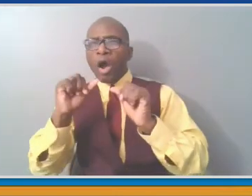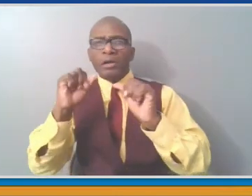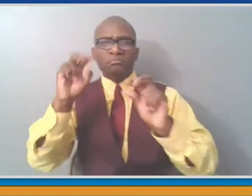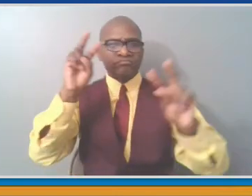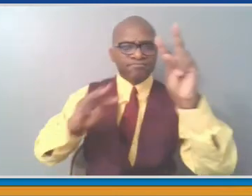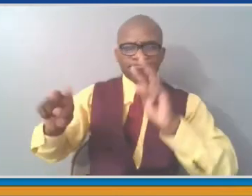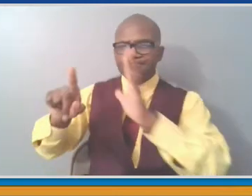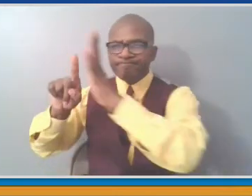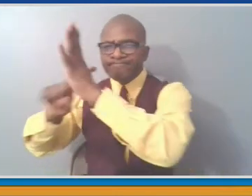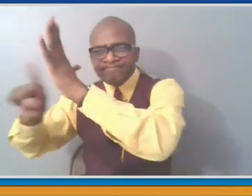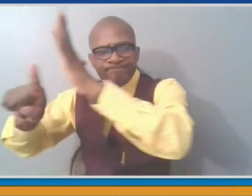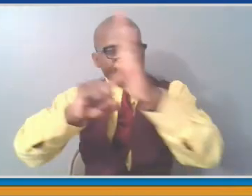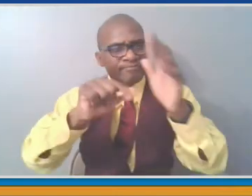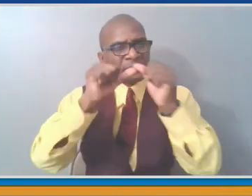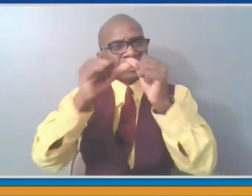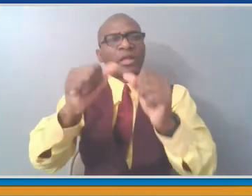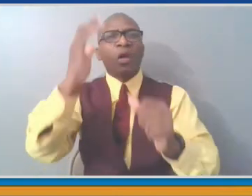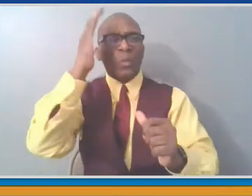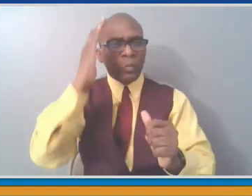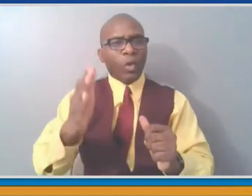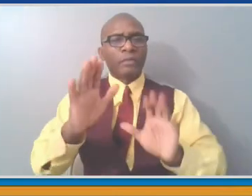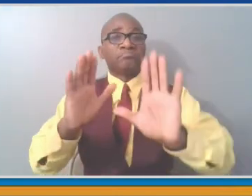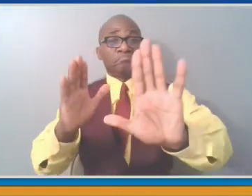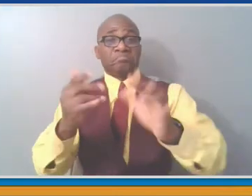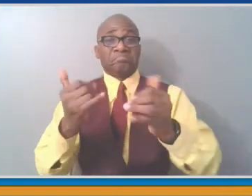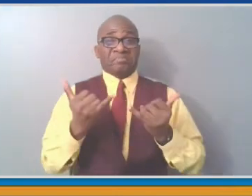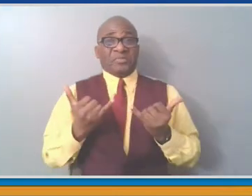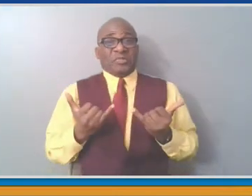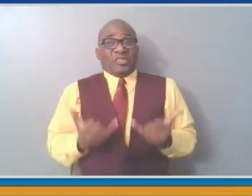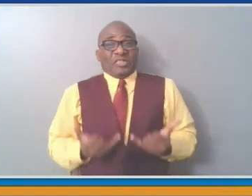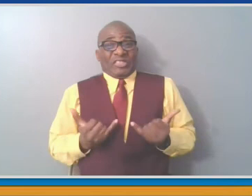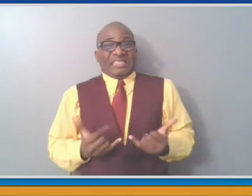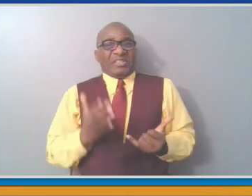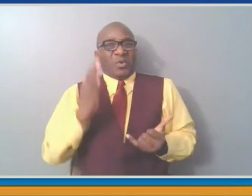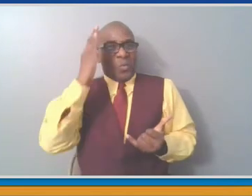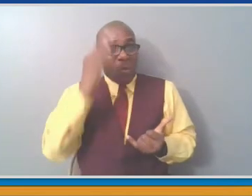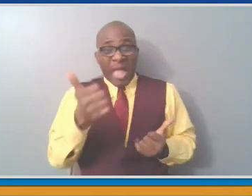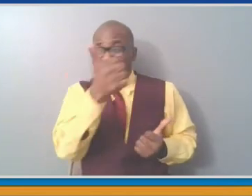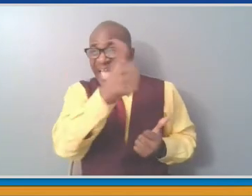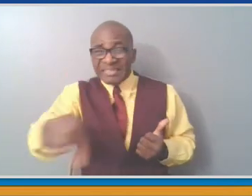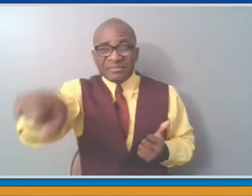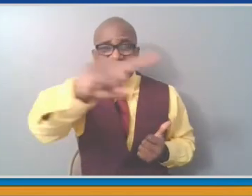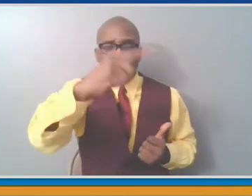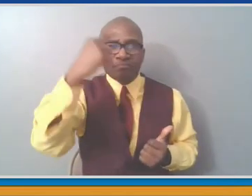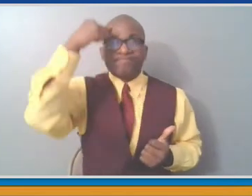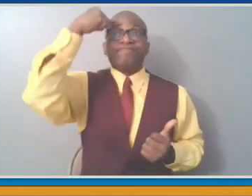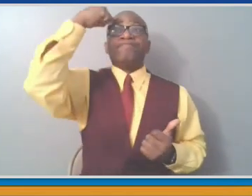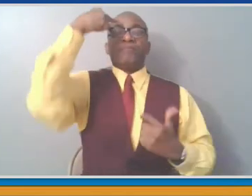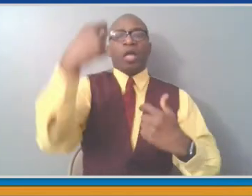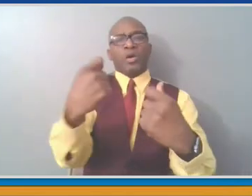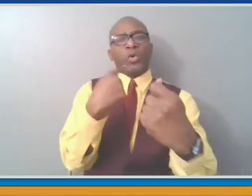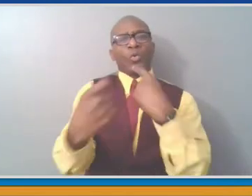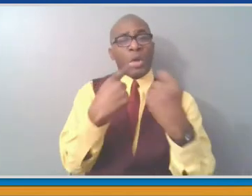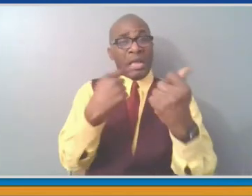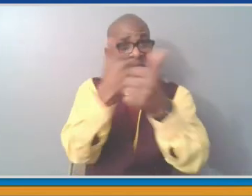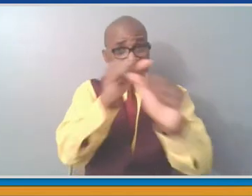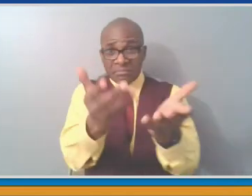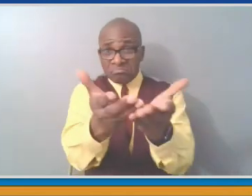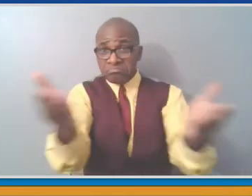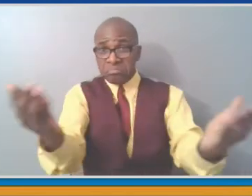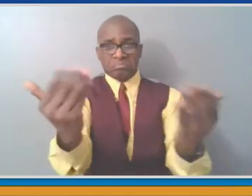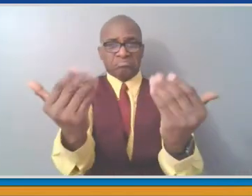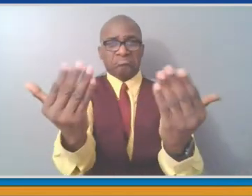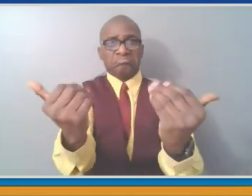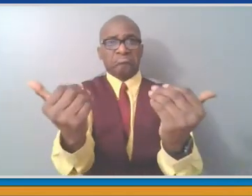check with Catherine Chaffee, who's our director of communications to see what questions we have from the press. So the first question comes from David Proper from the Journal